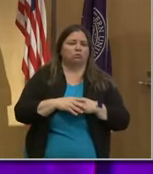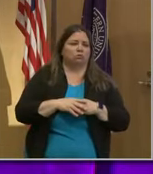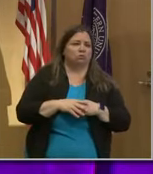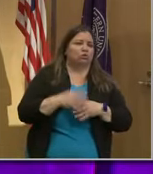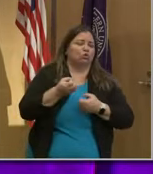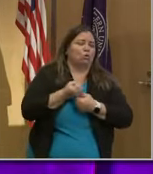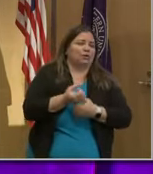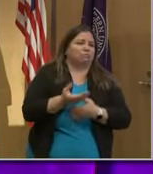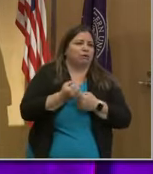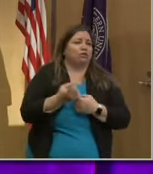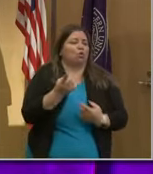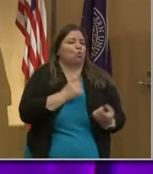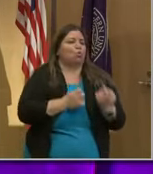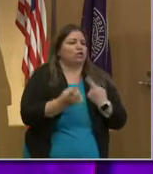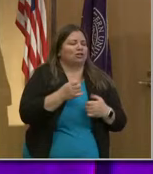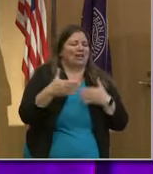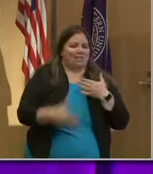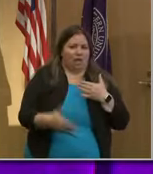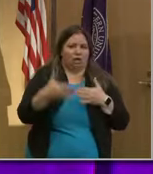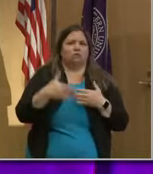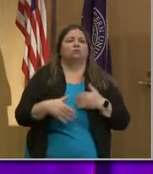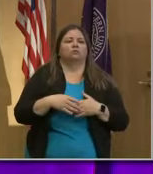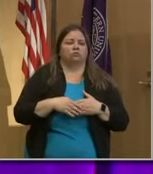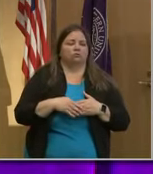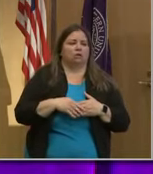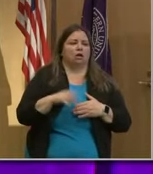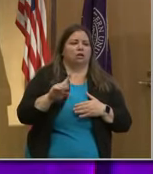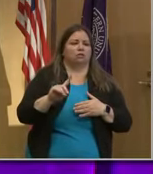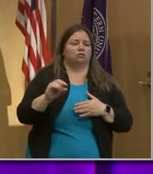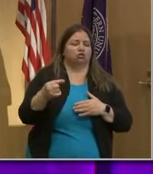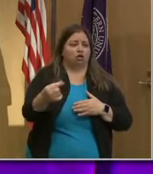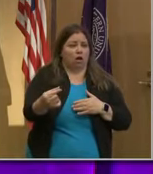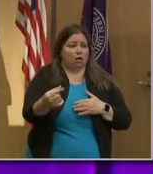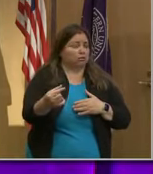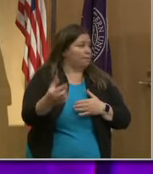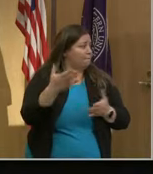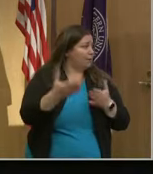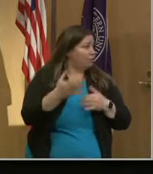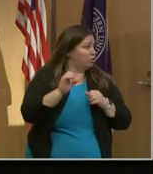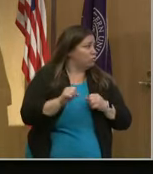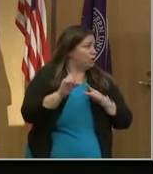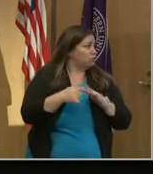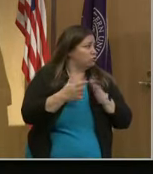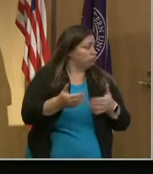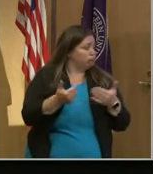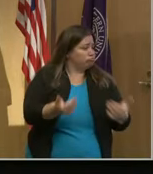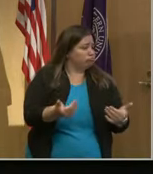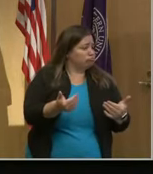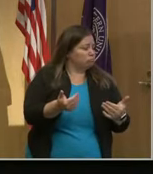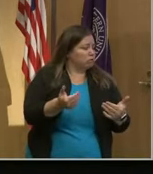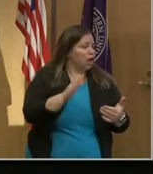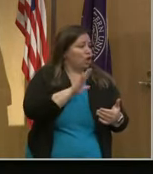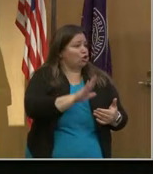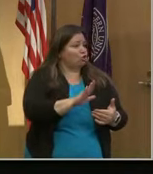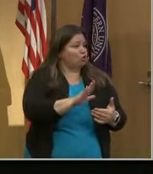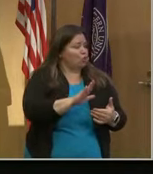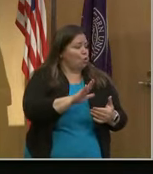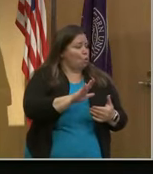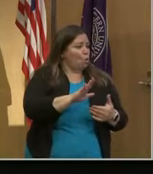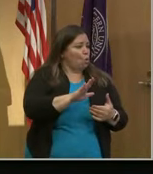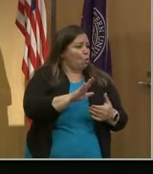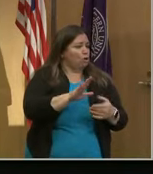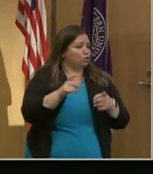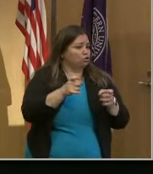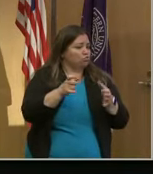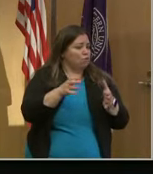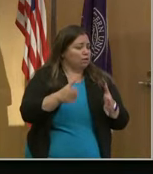ask questions at the end. But Doug, maybe you could, in your capacity as the